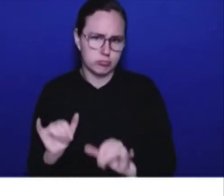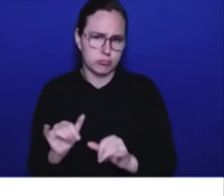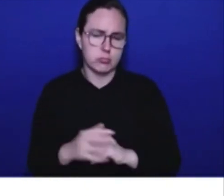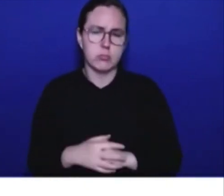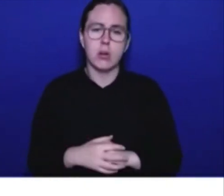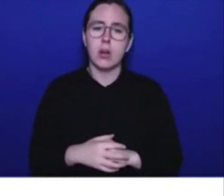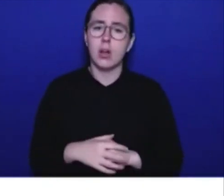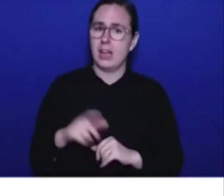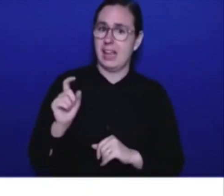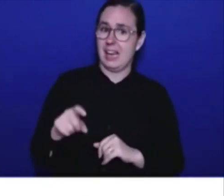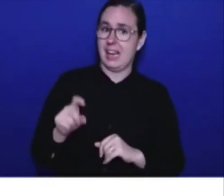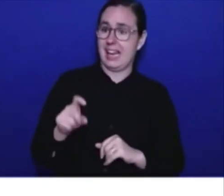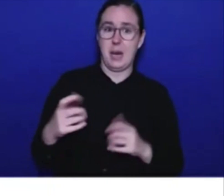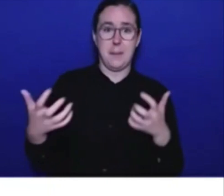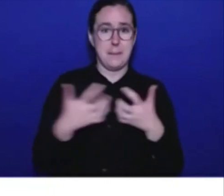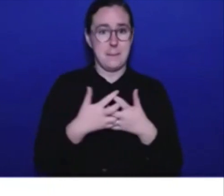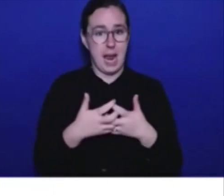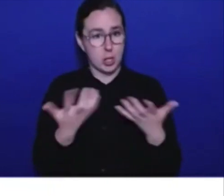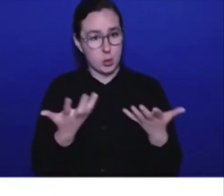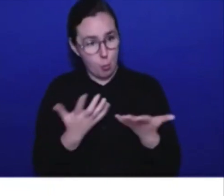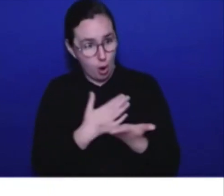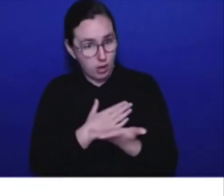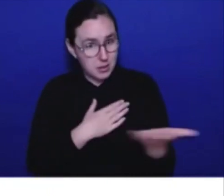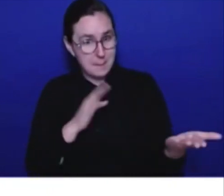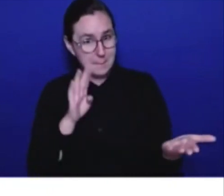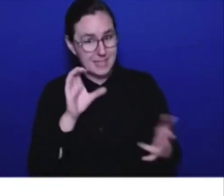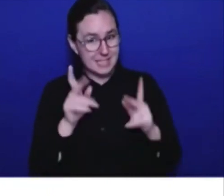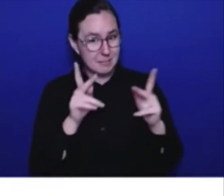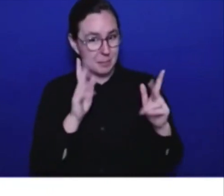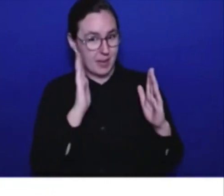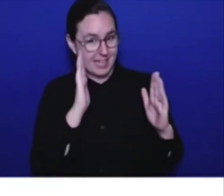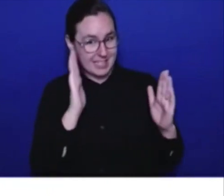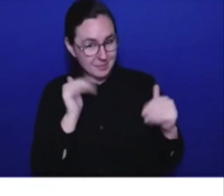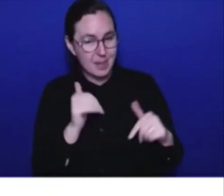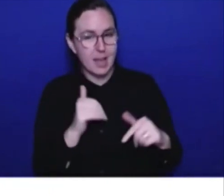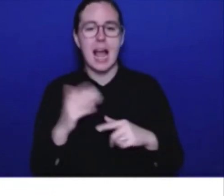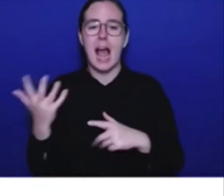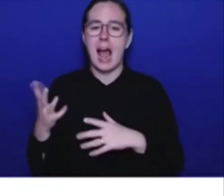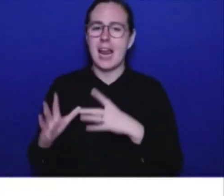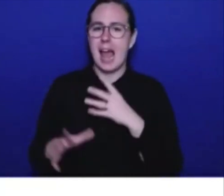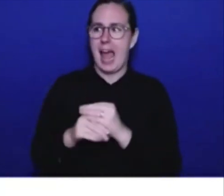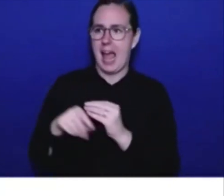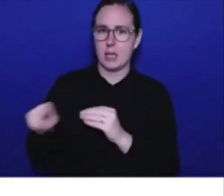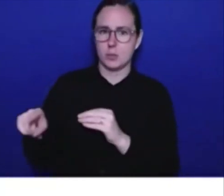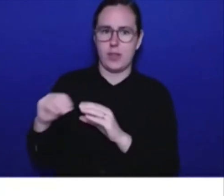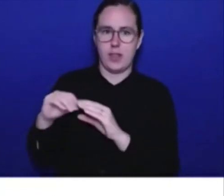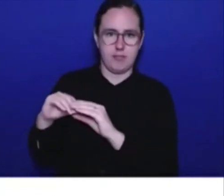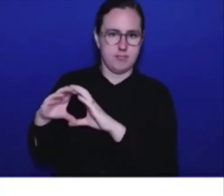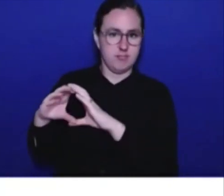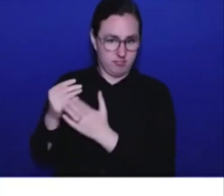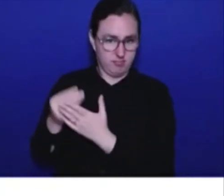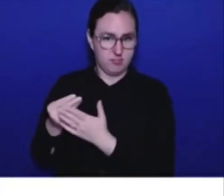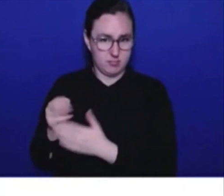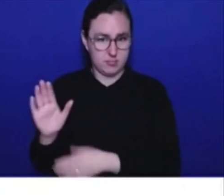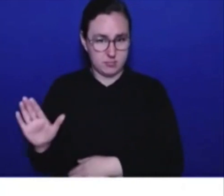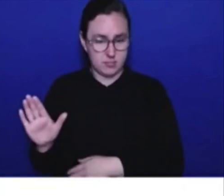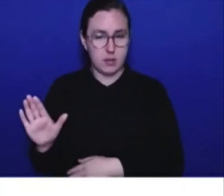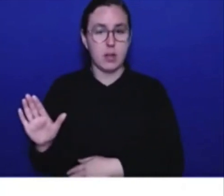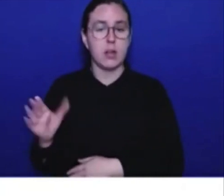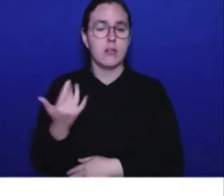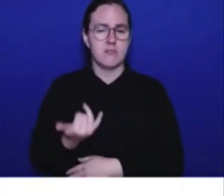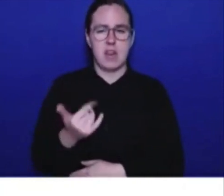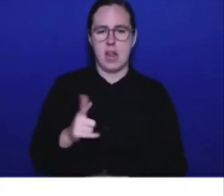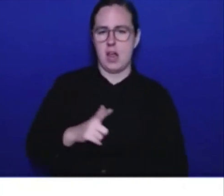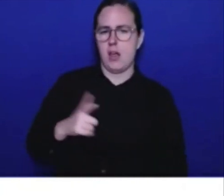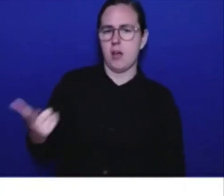make sure those buffers are there in good times and in bad. I'll turn it over to Nicholas Jimenez to talk a little bit about the corporation's